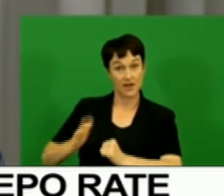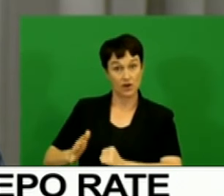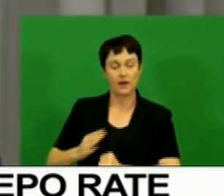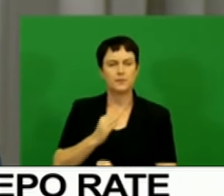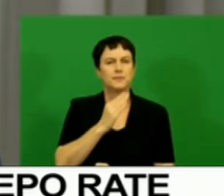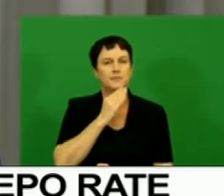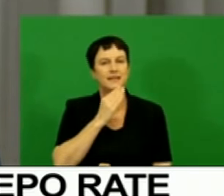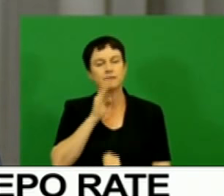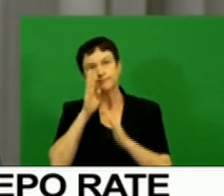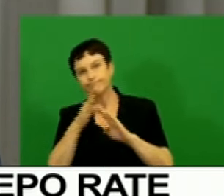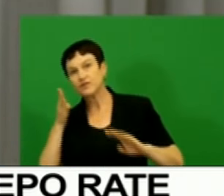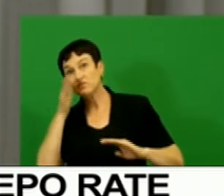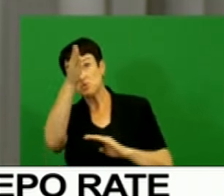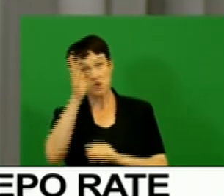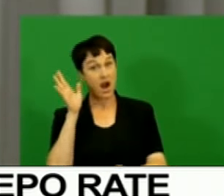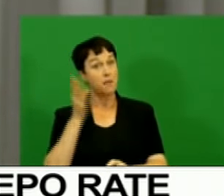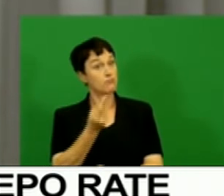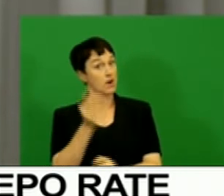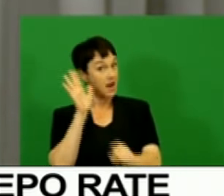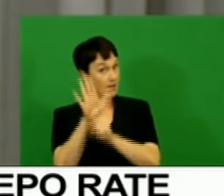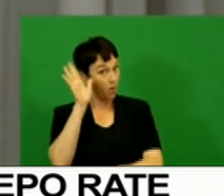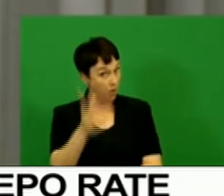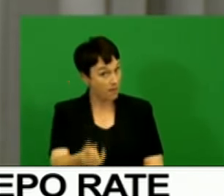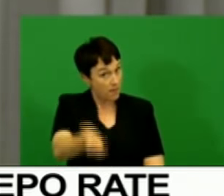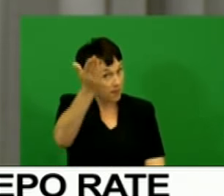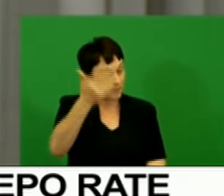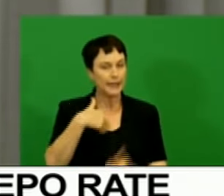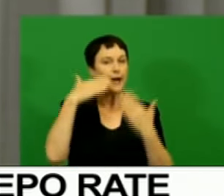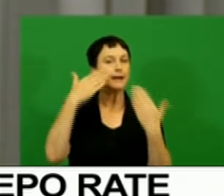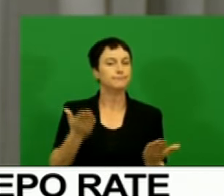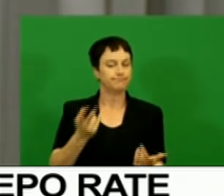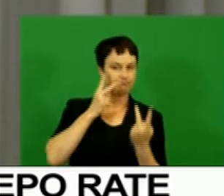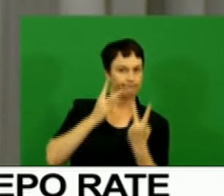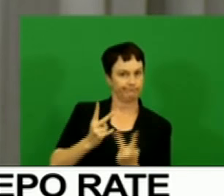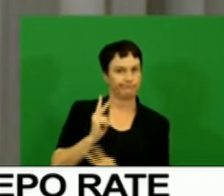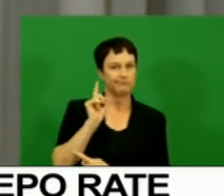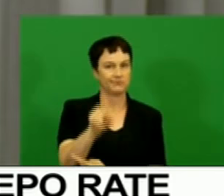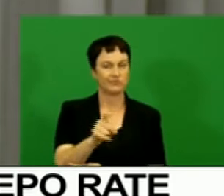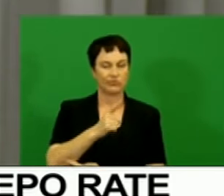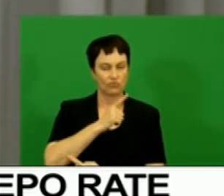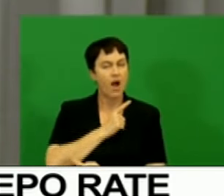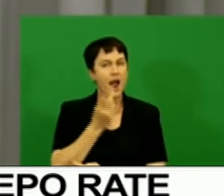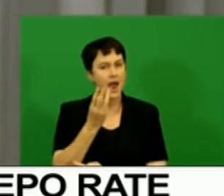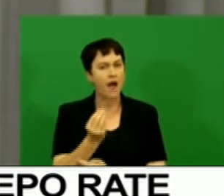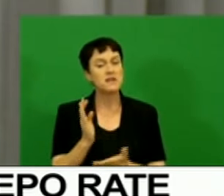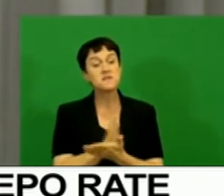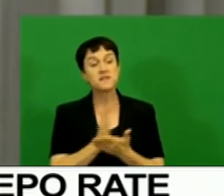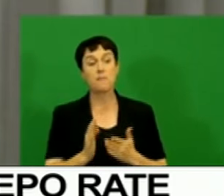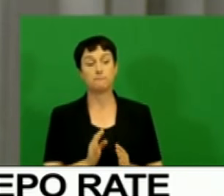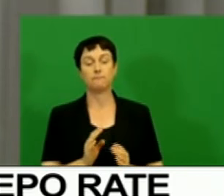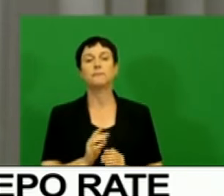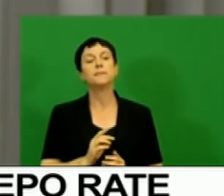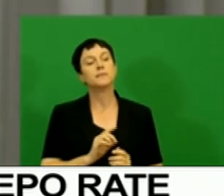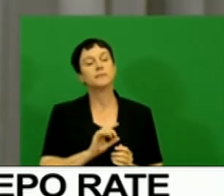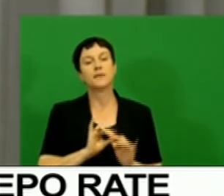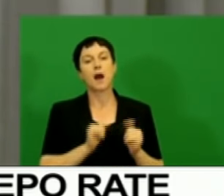prices is uncertain given the possibility of offsetting developments. A number of oil producers were exempt